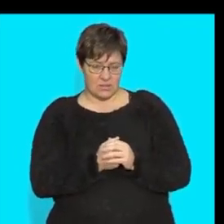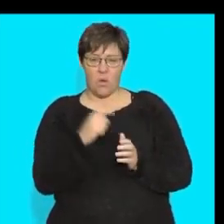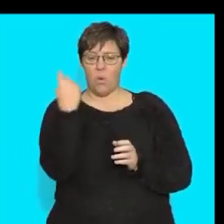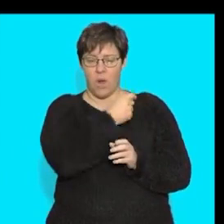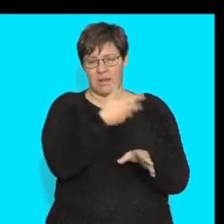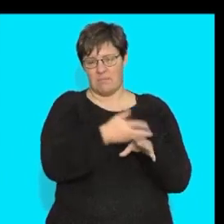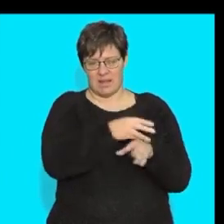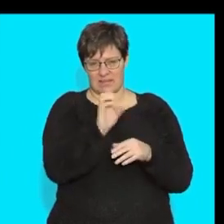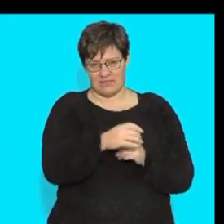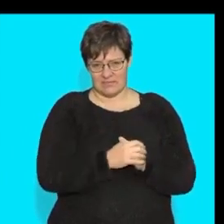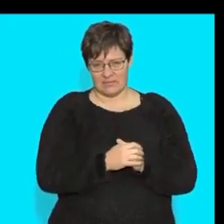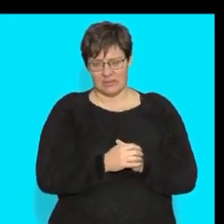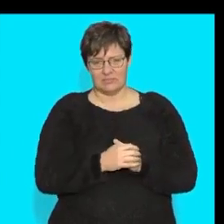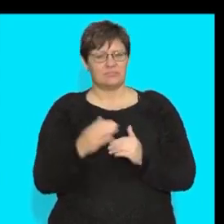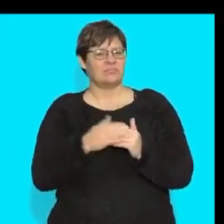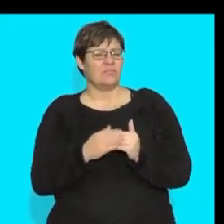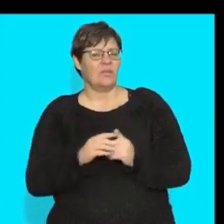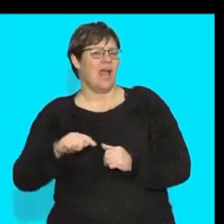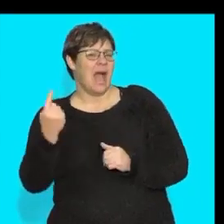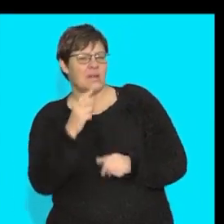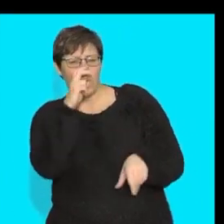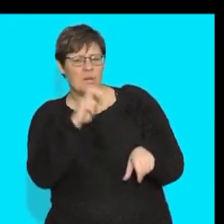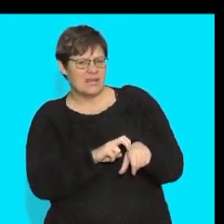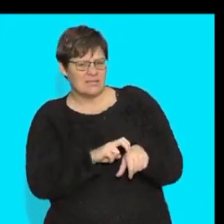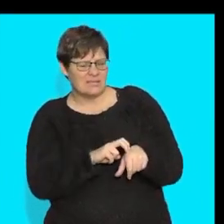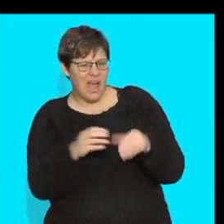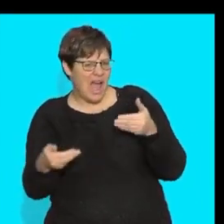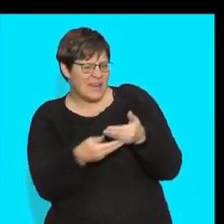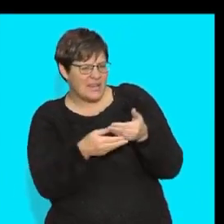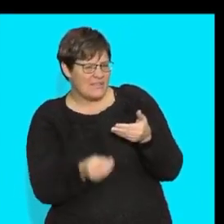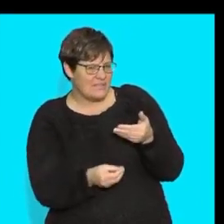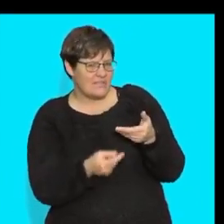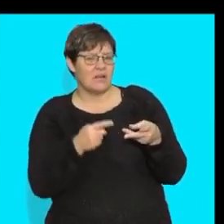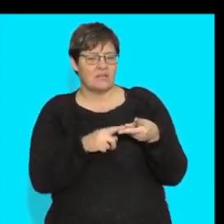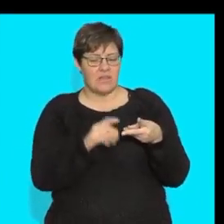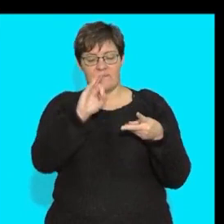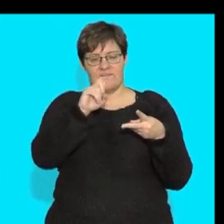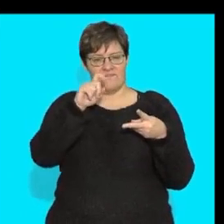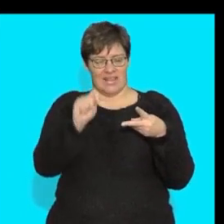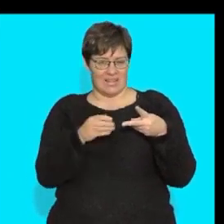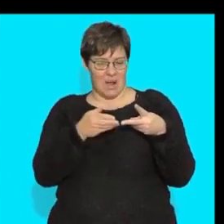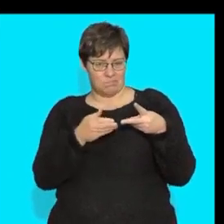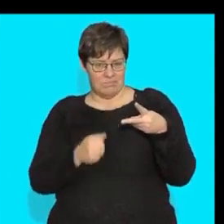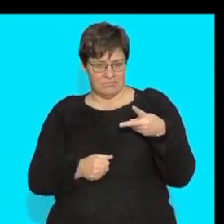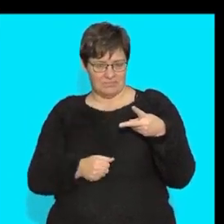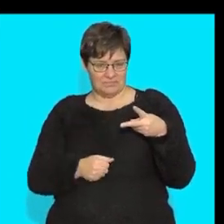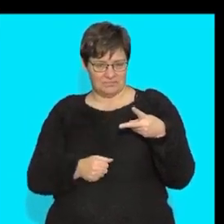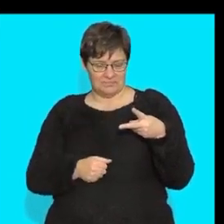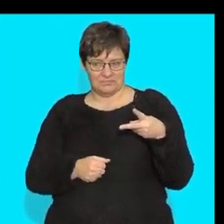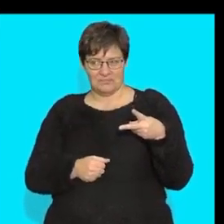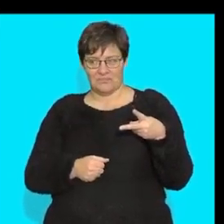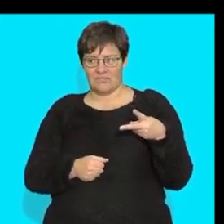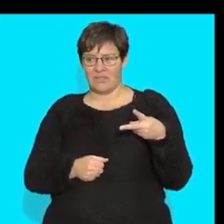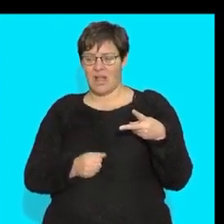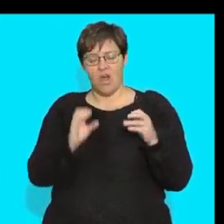cells what else do i have underneath aha i've got fat now guys have a look here they